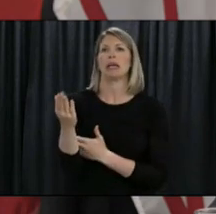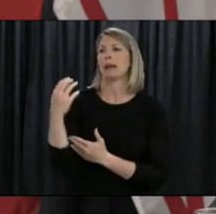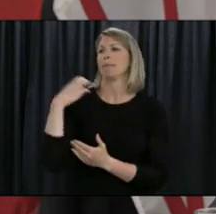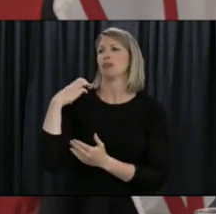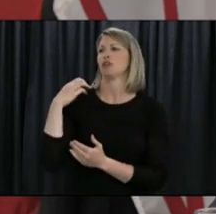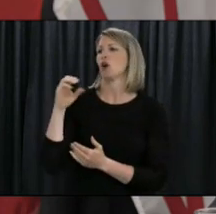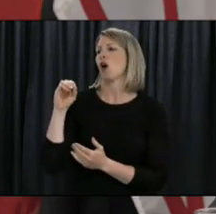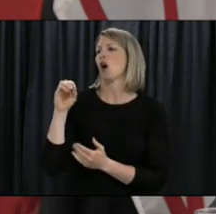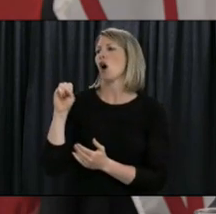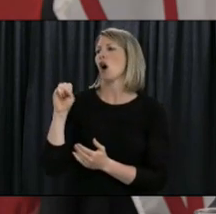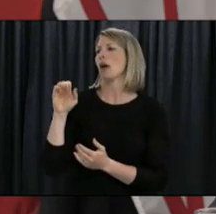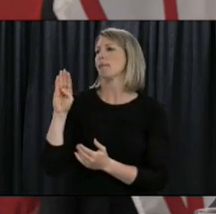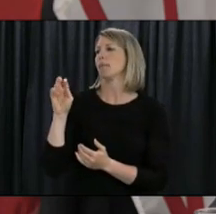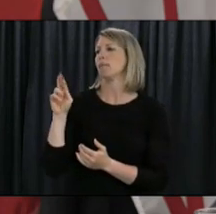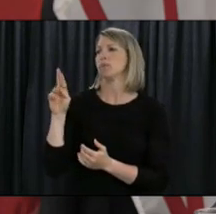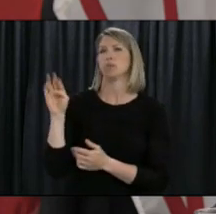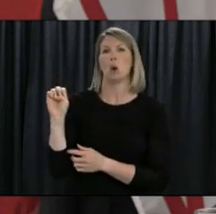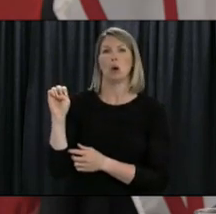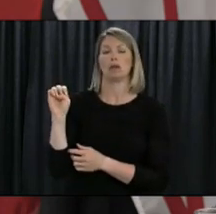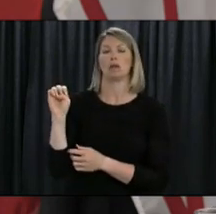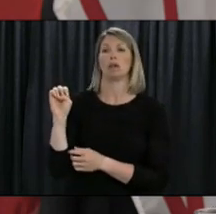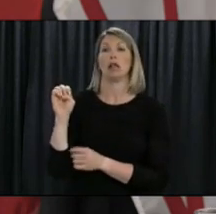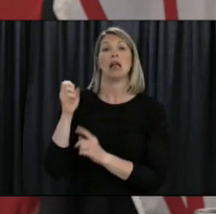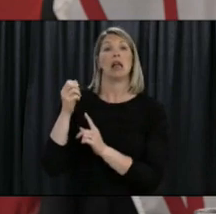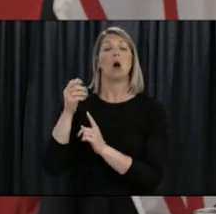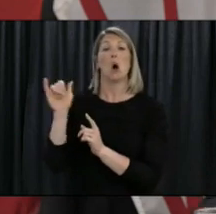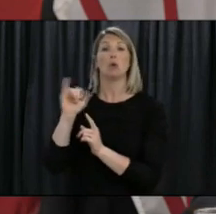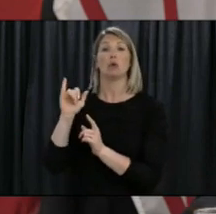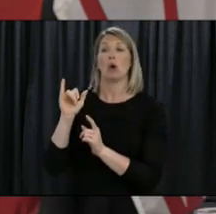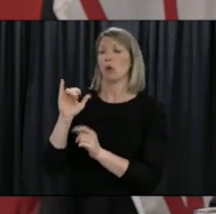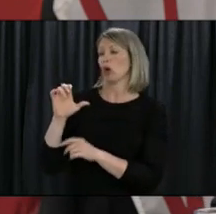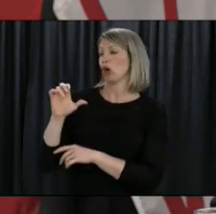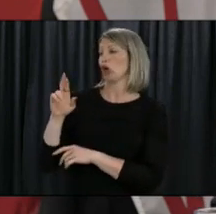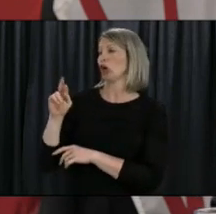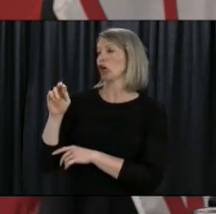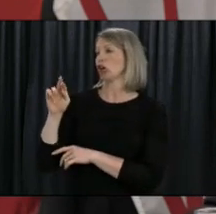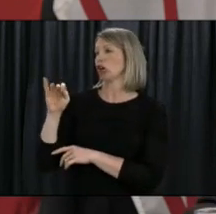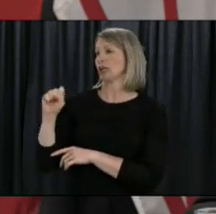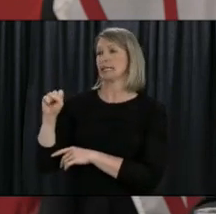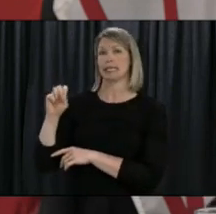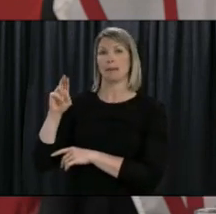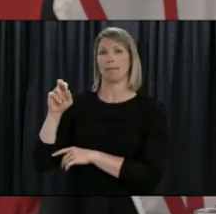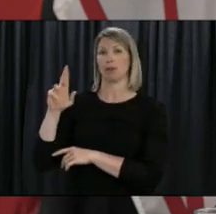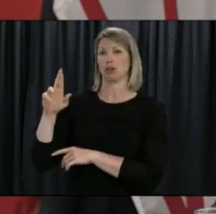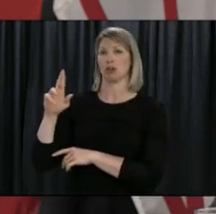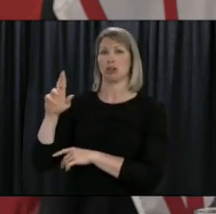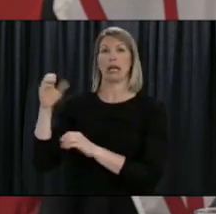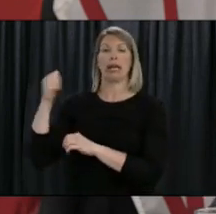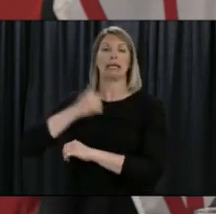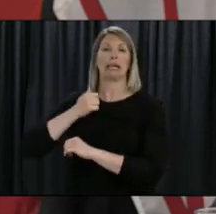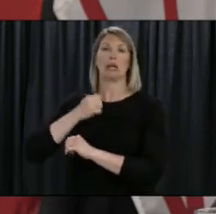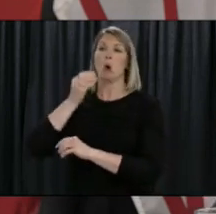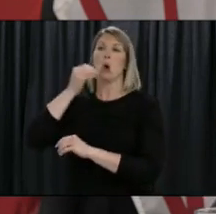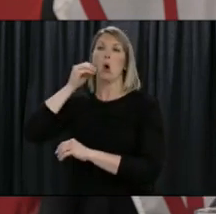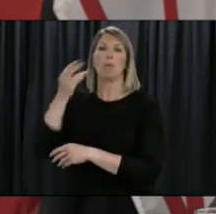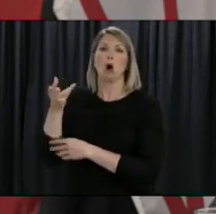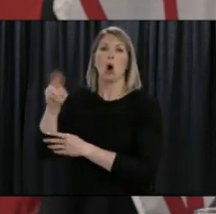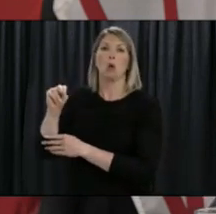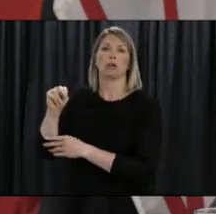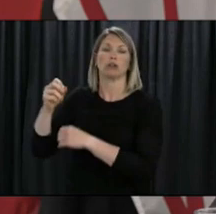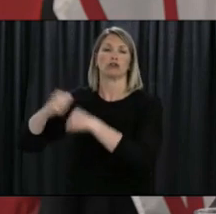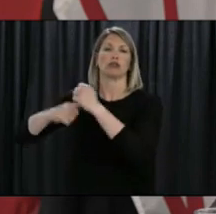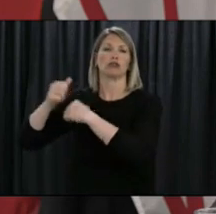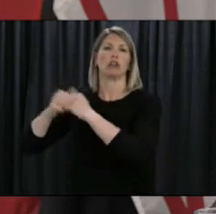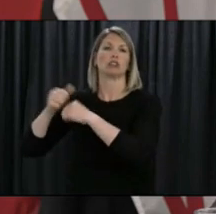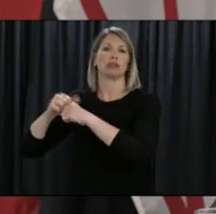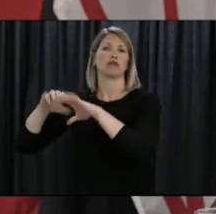Osborne was joined by Curtis Mercer of the Canadian Home Builders Association. Today, they announced a rebate that